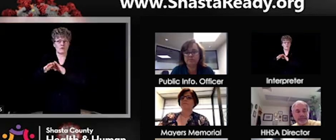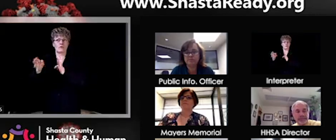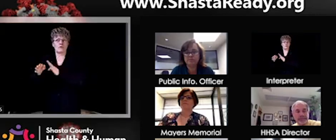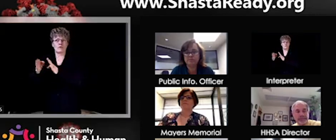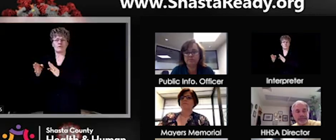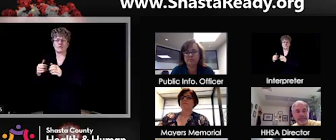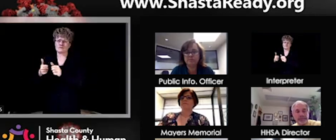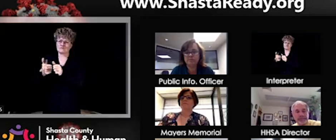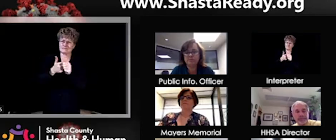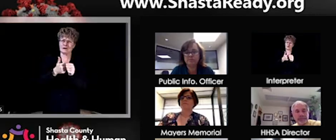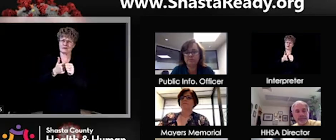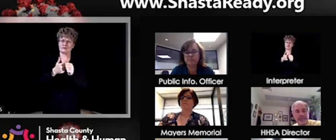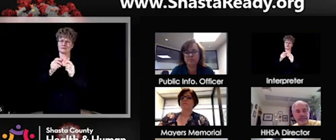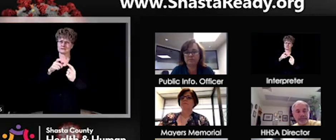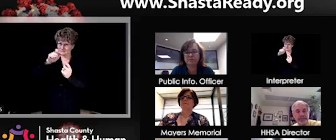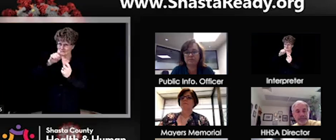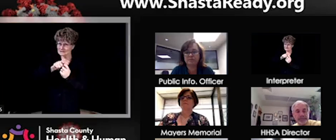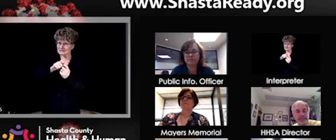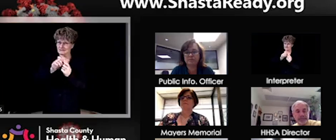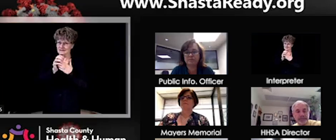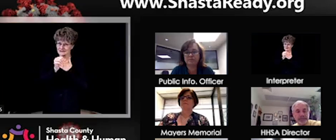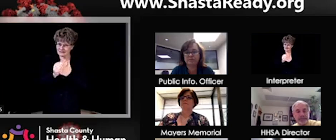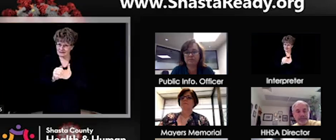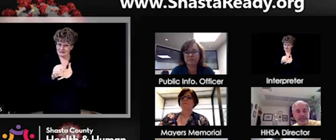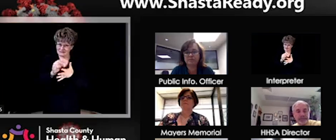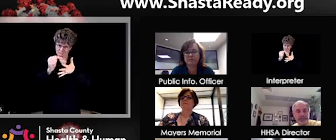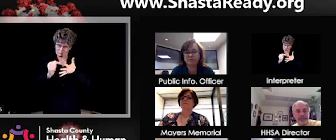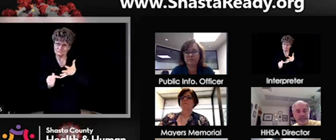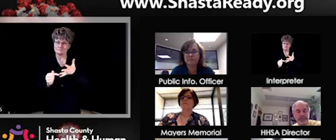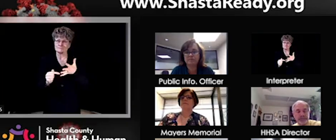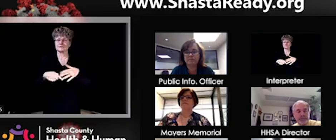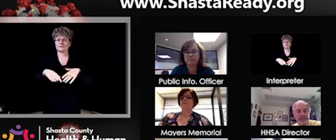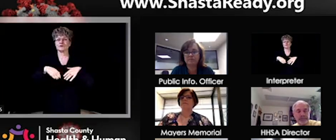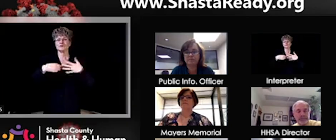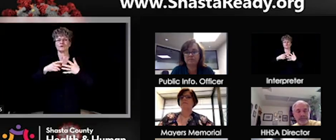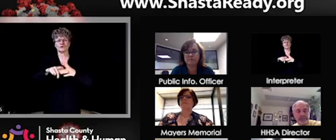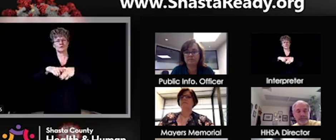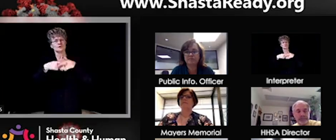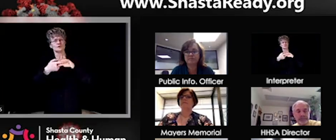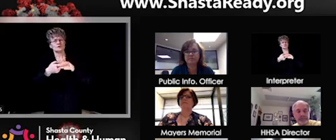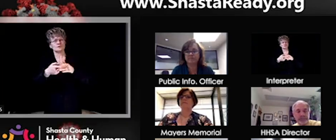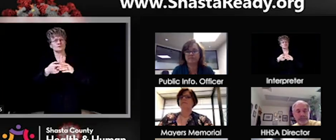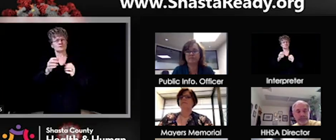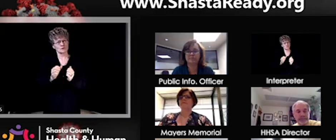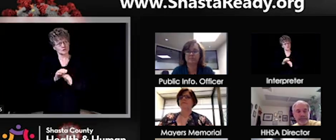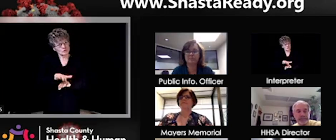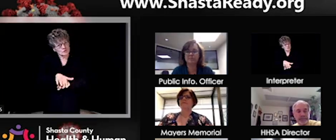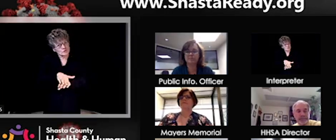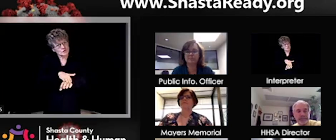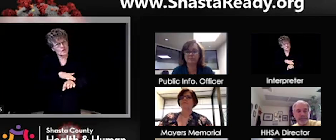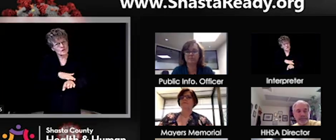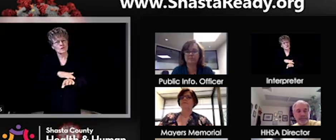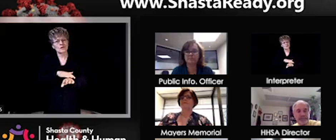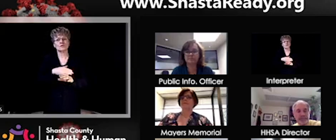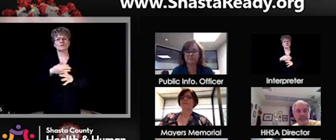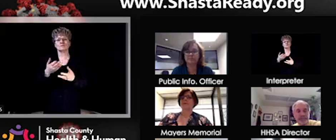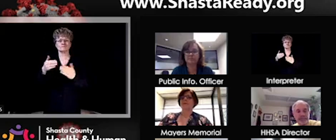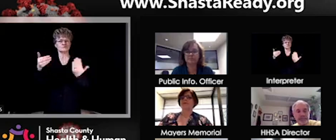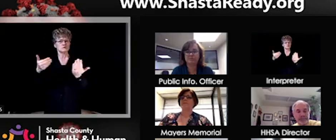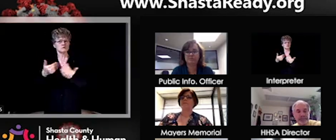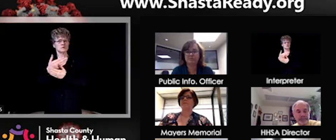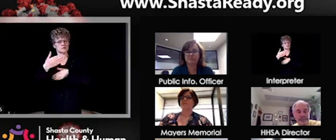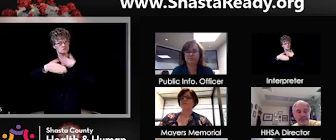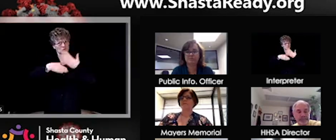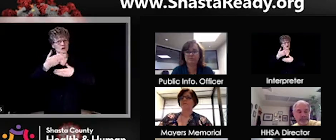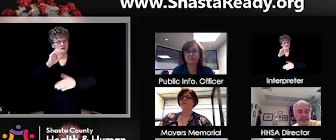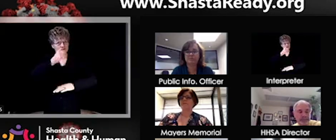take a while for them to have more streamlined processes in place. So, please be patient. And also,